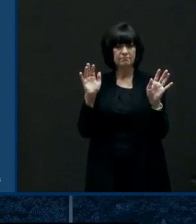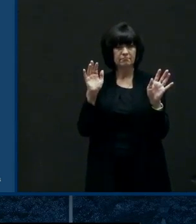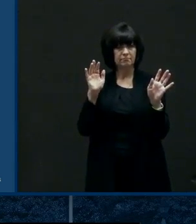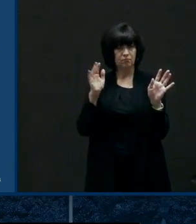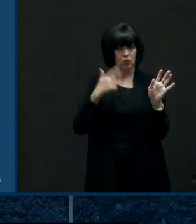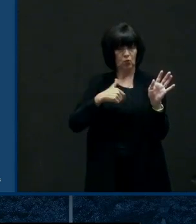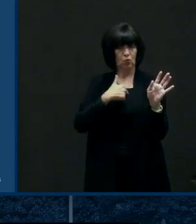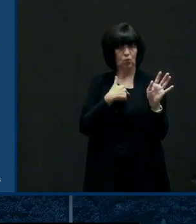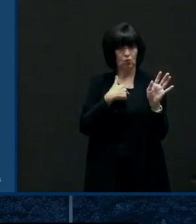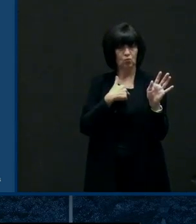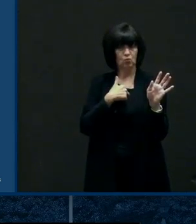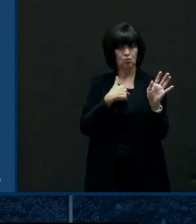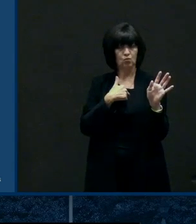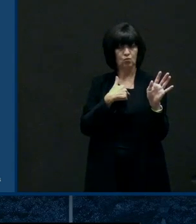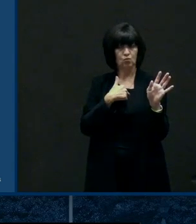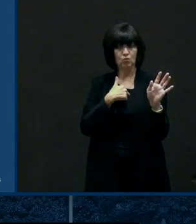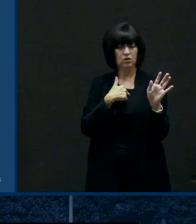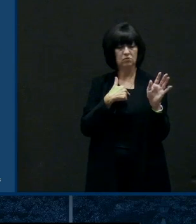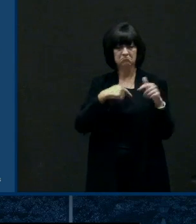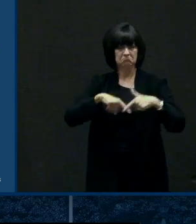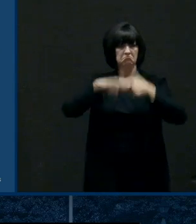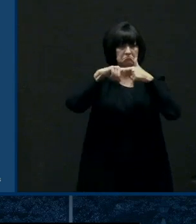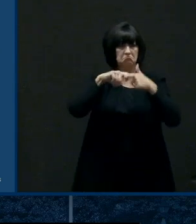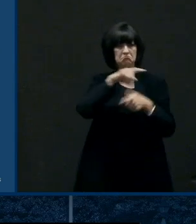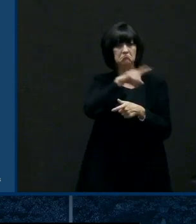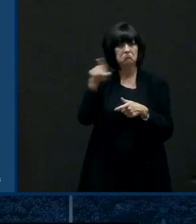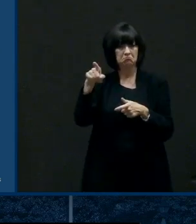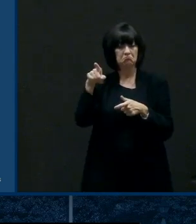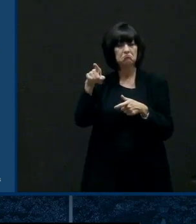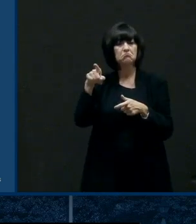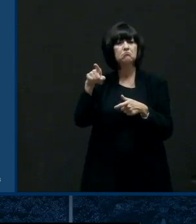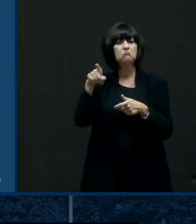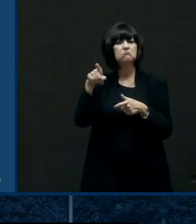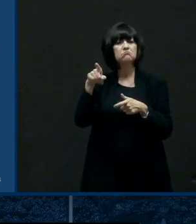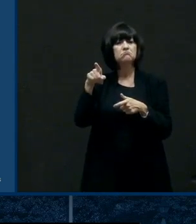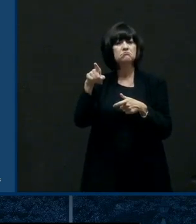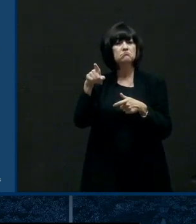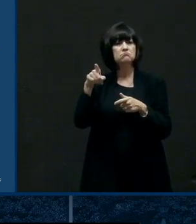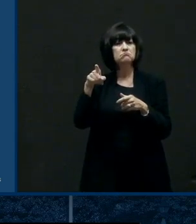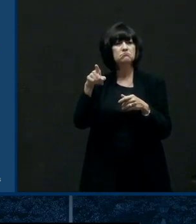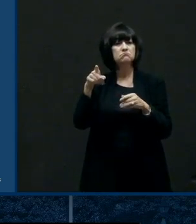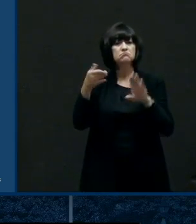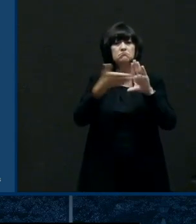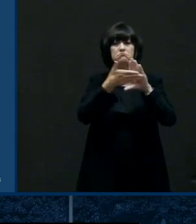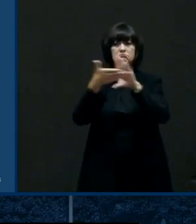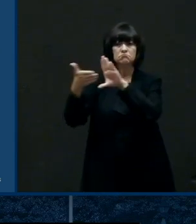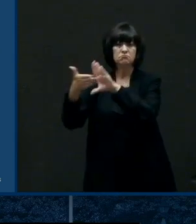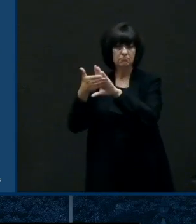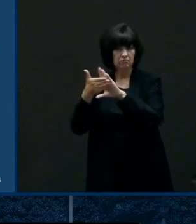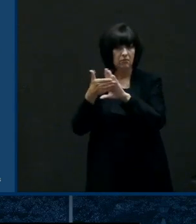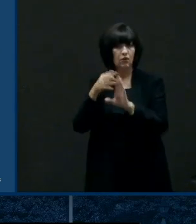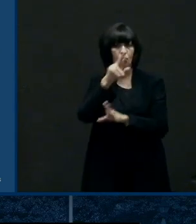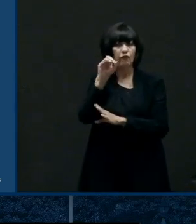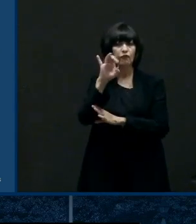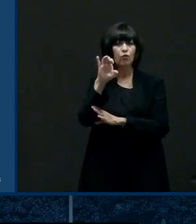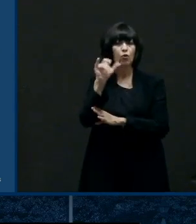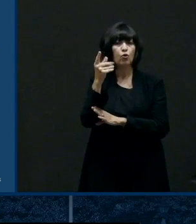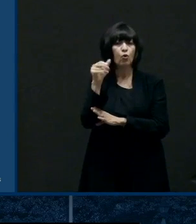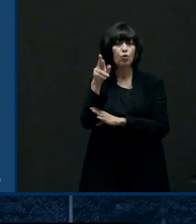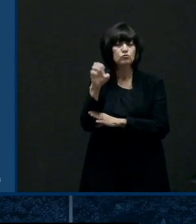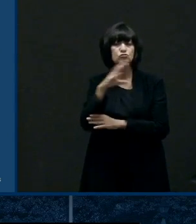that we took to hold up uh foreclosures um and evictions that we've established a 40 million dollar